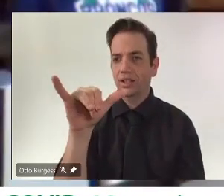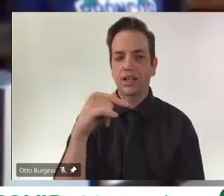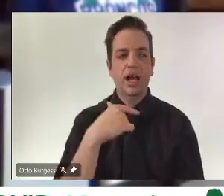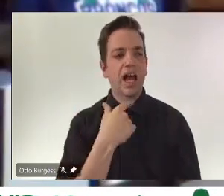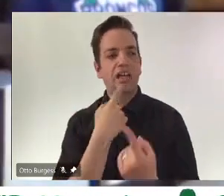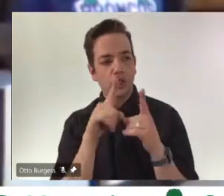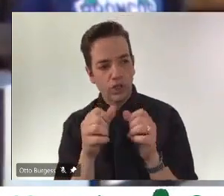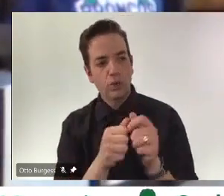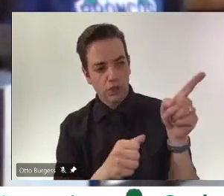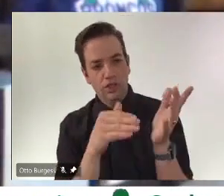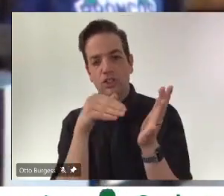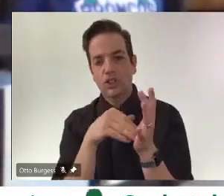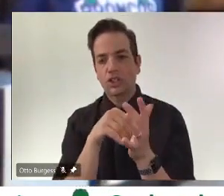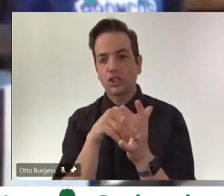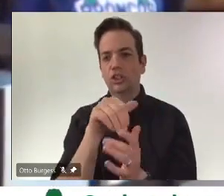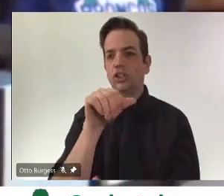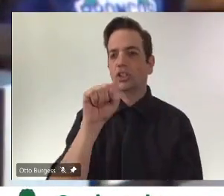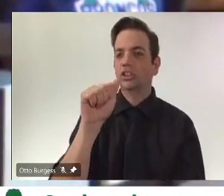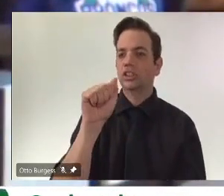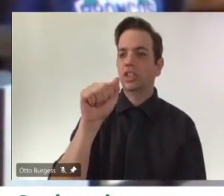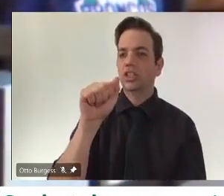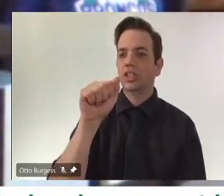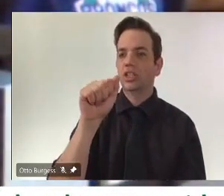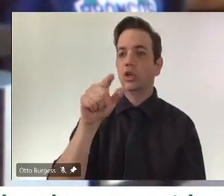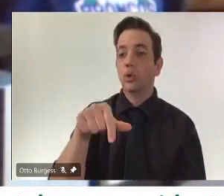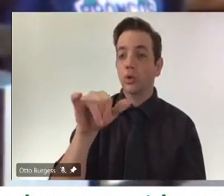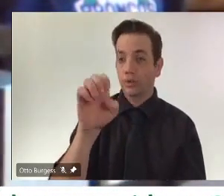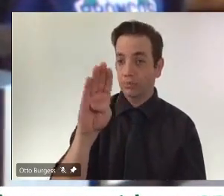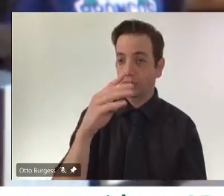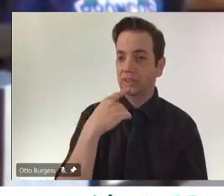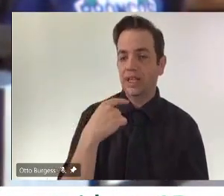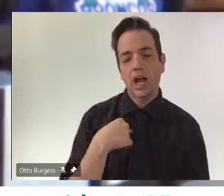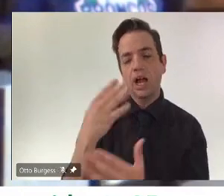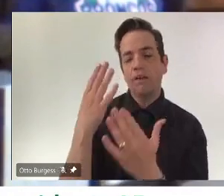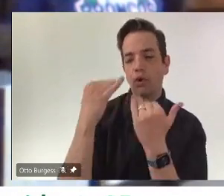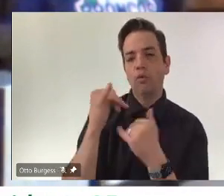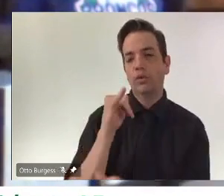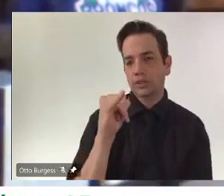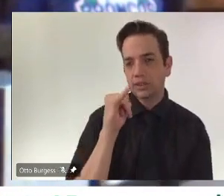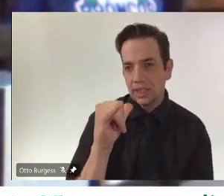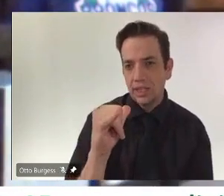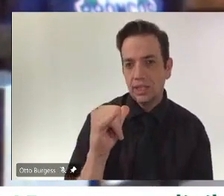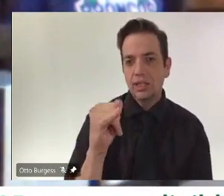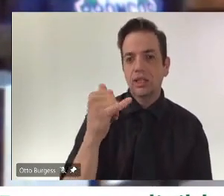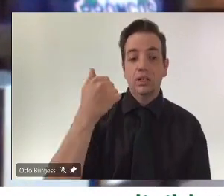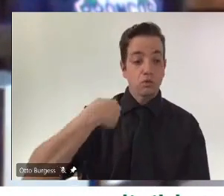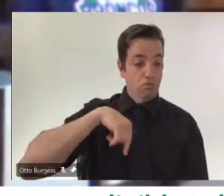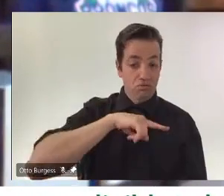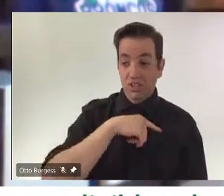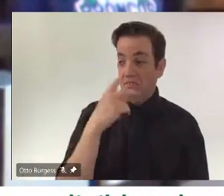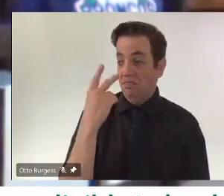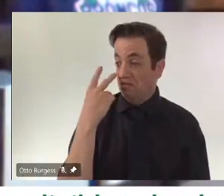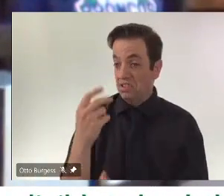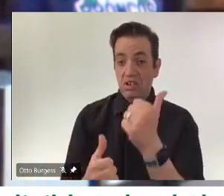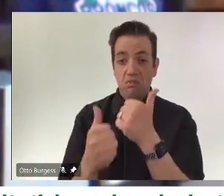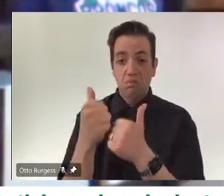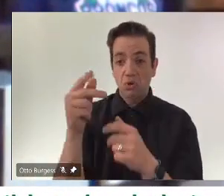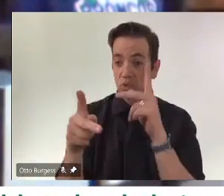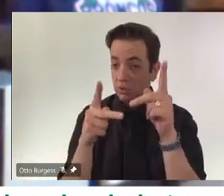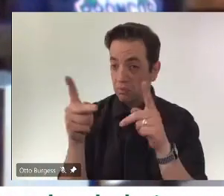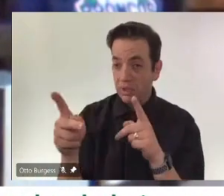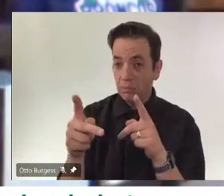very hopeful as well. You know, just what we've seen for uptake so far amongst the, you the wide range of age groups and